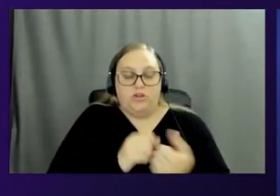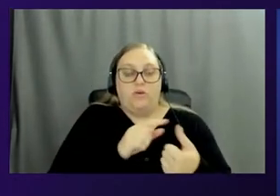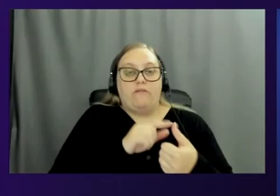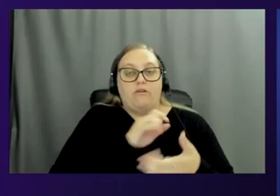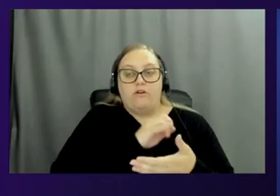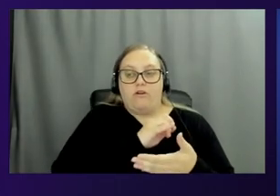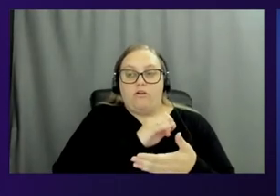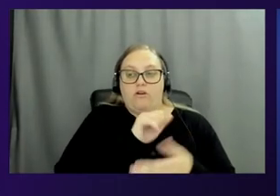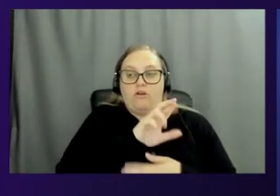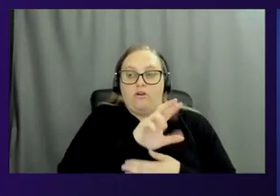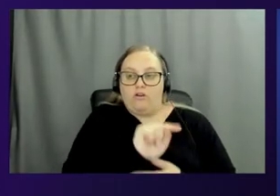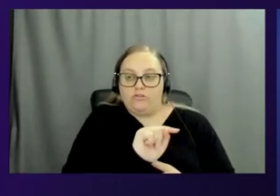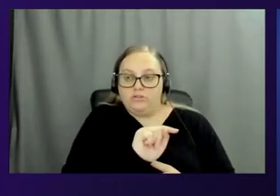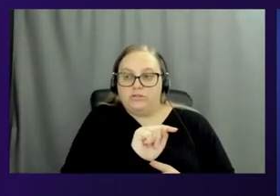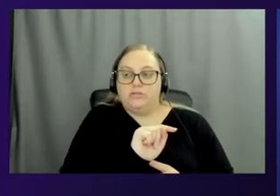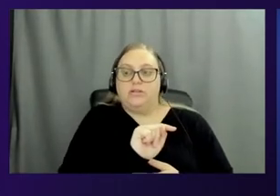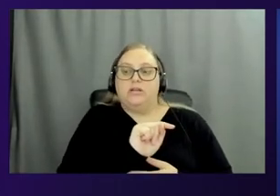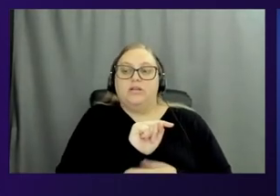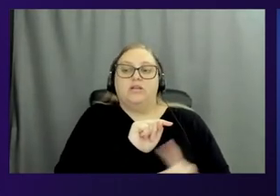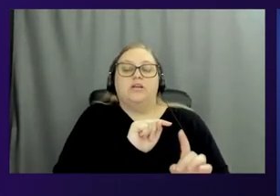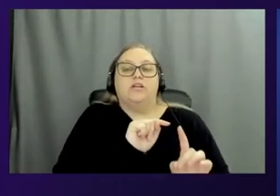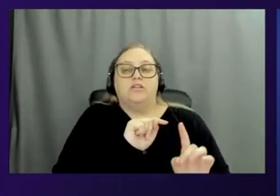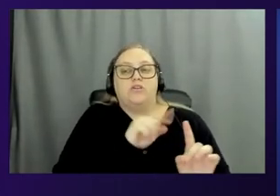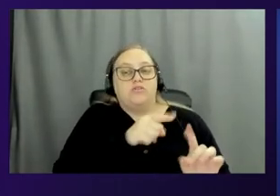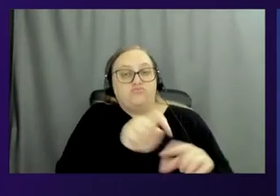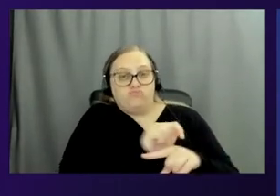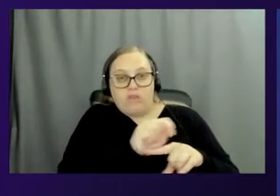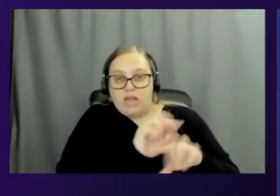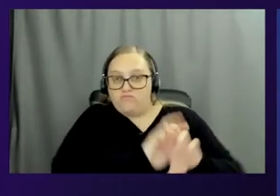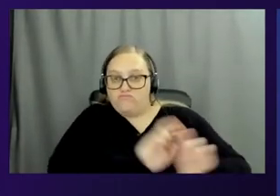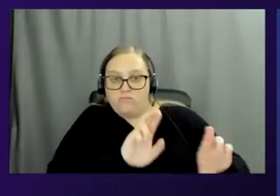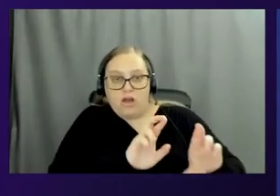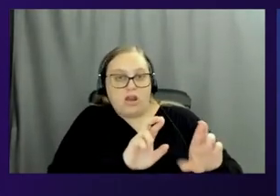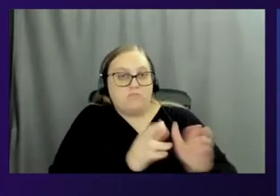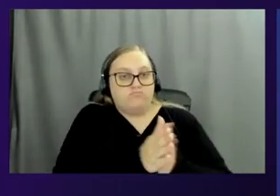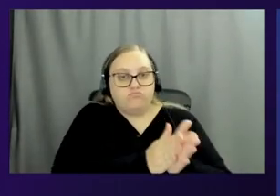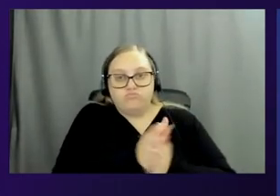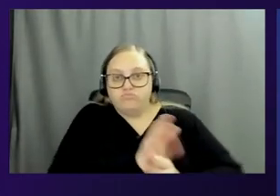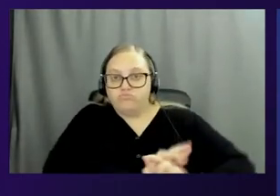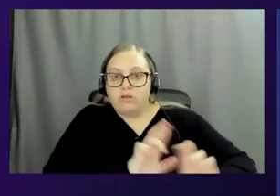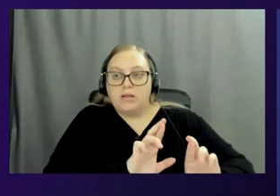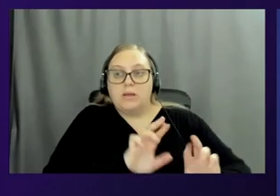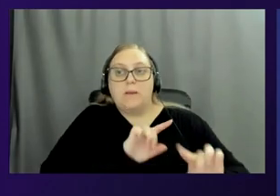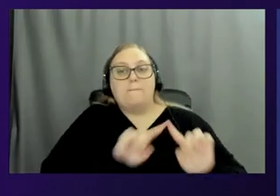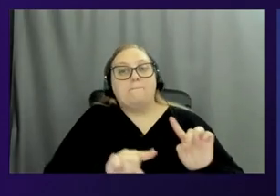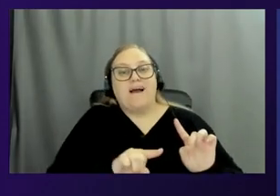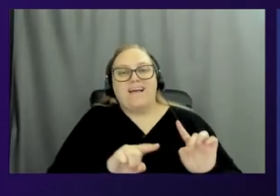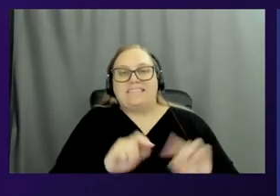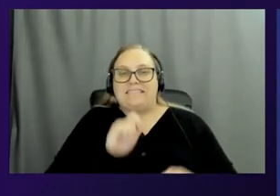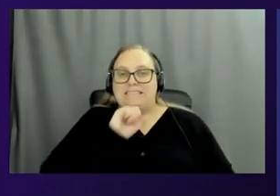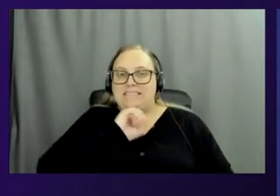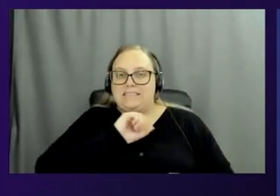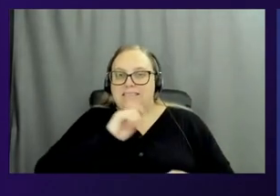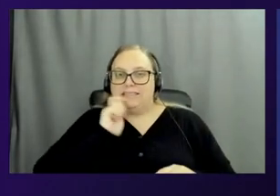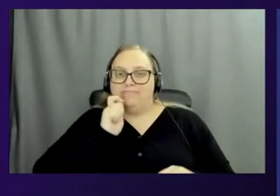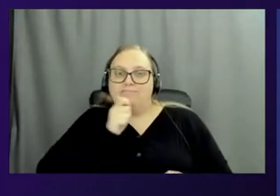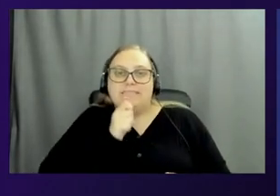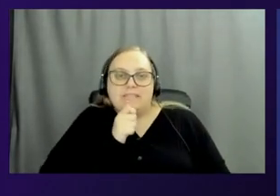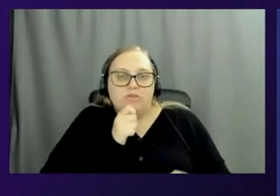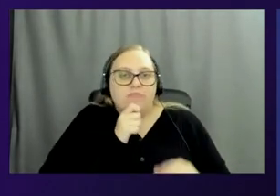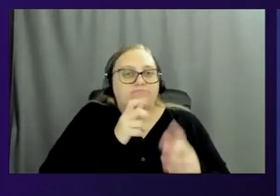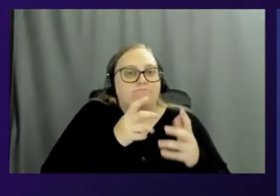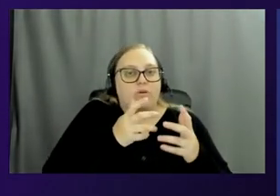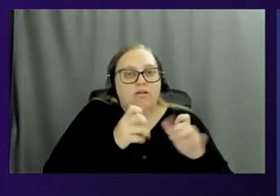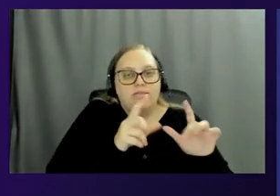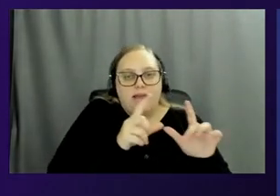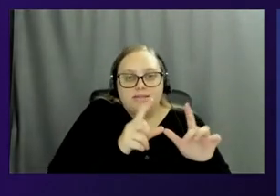this machine learning model that he's trained and ready to go, right? But it's a secret sauce. He wants to license it, monetize it, but doesn't want anybody to see it. And